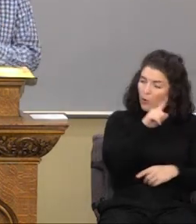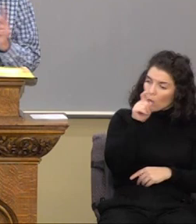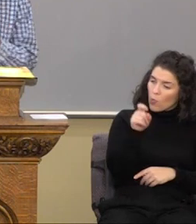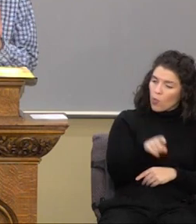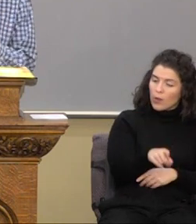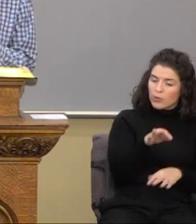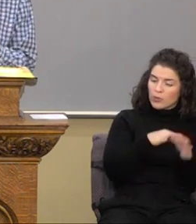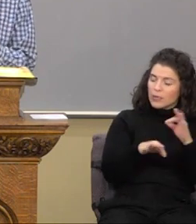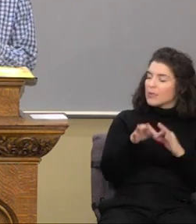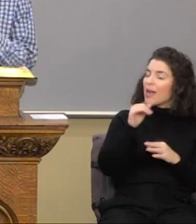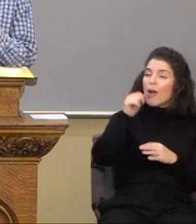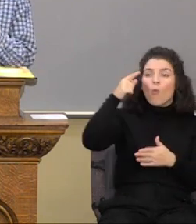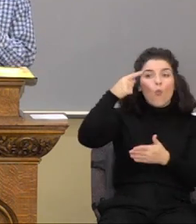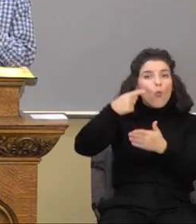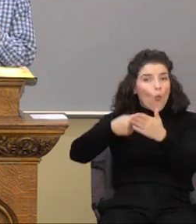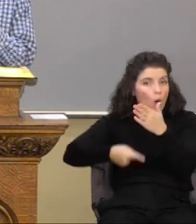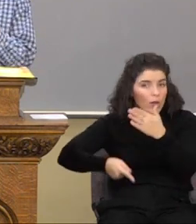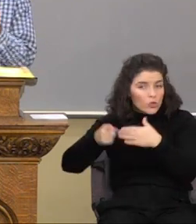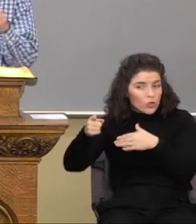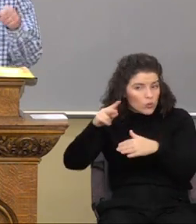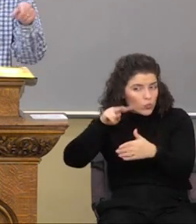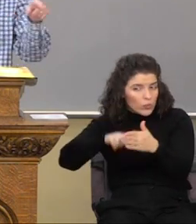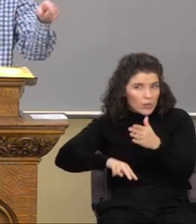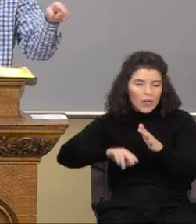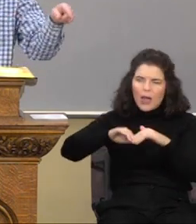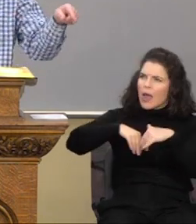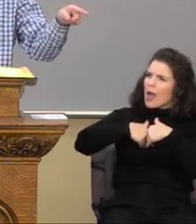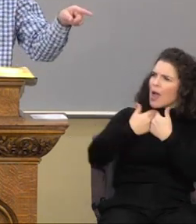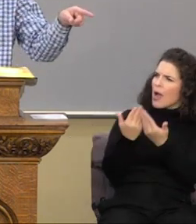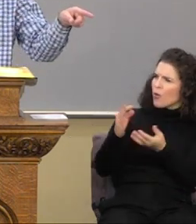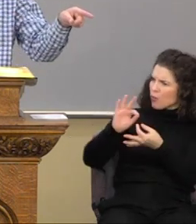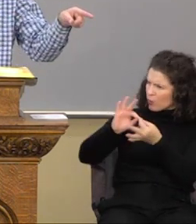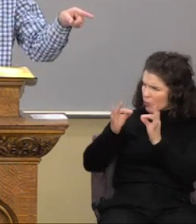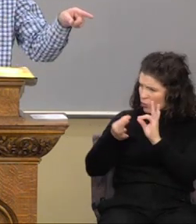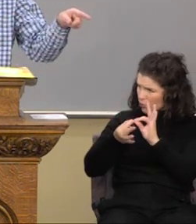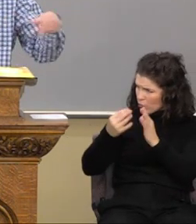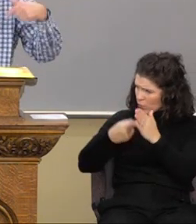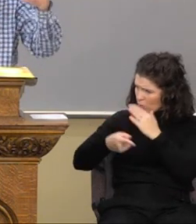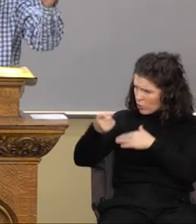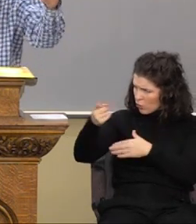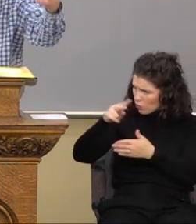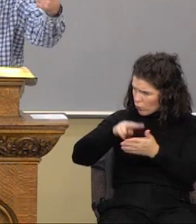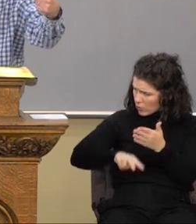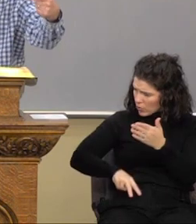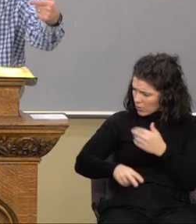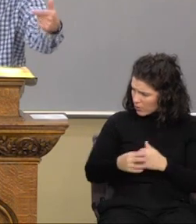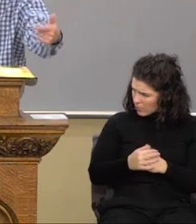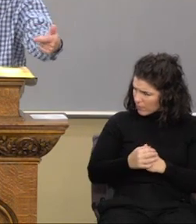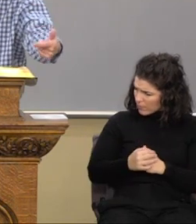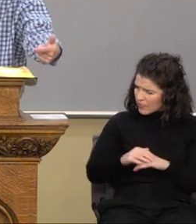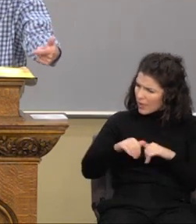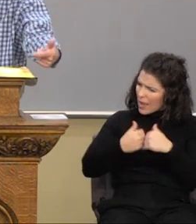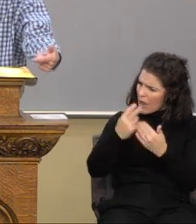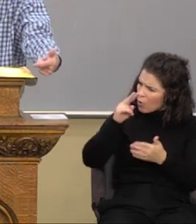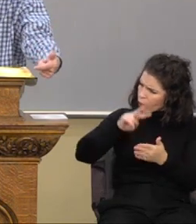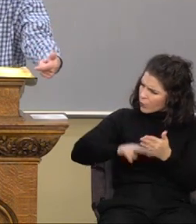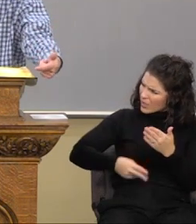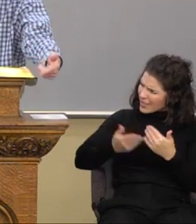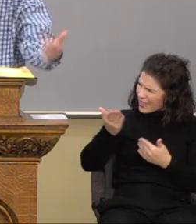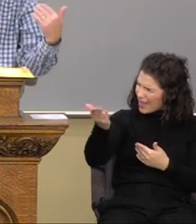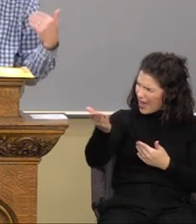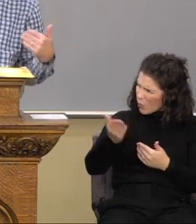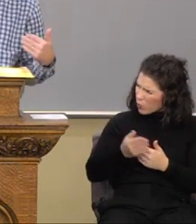not what do you read, how do you interpret what you're reading? So how readest thou?